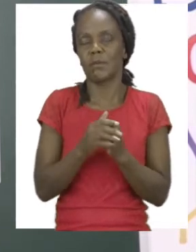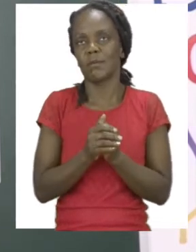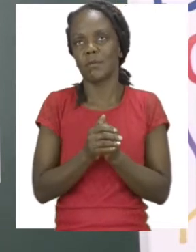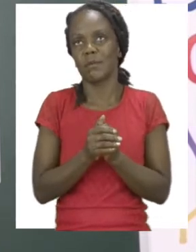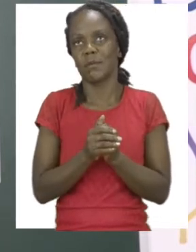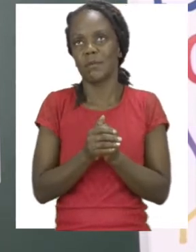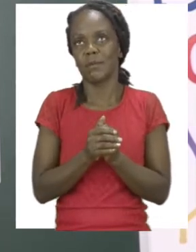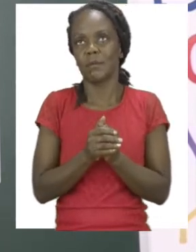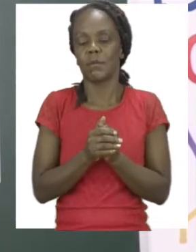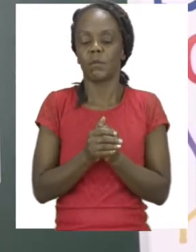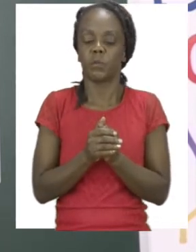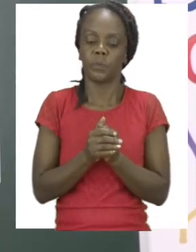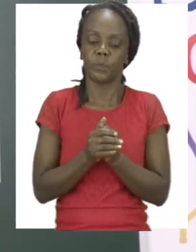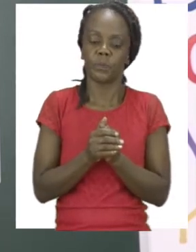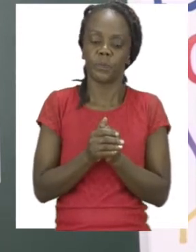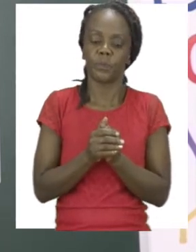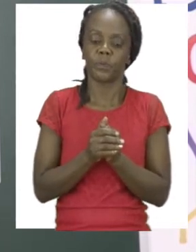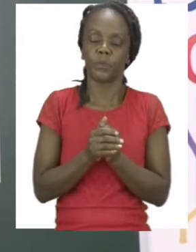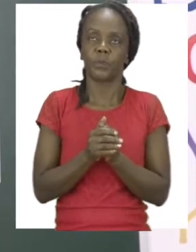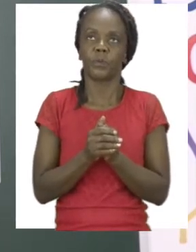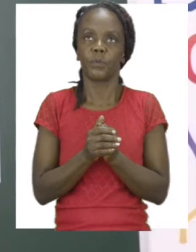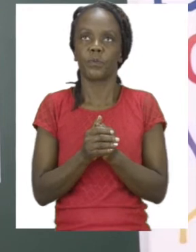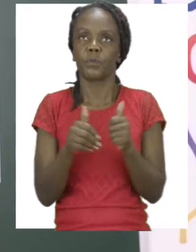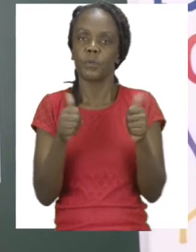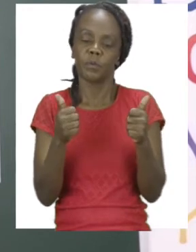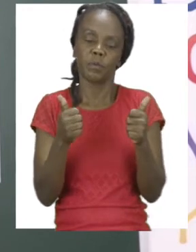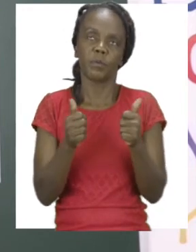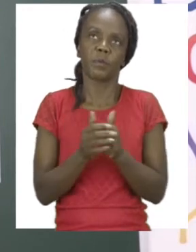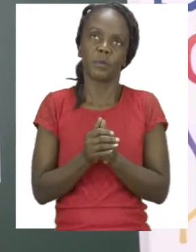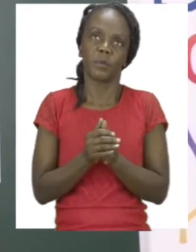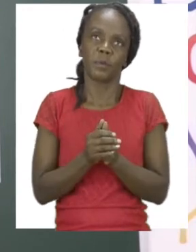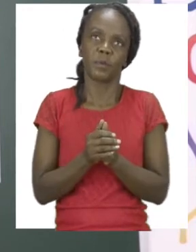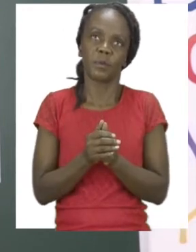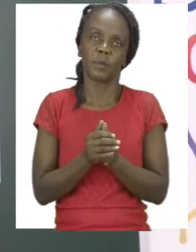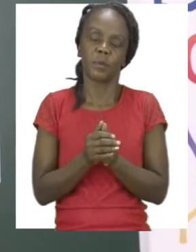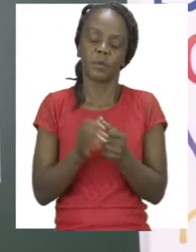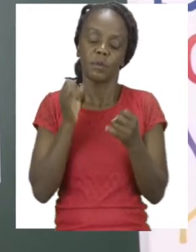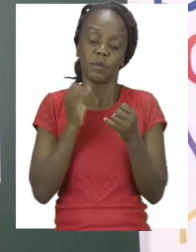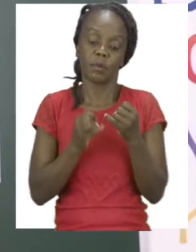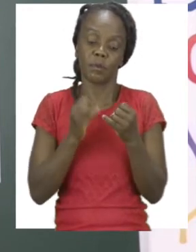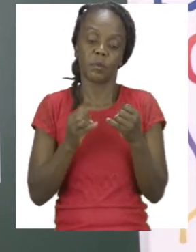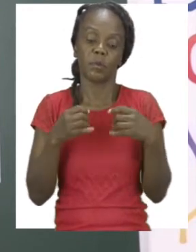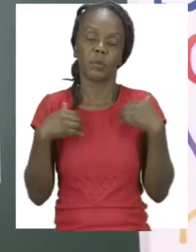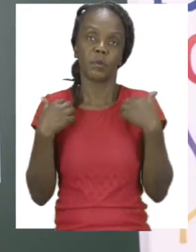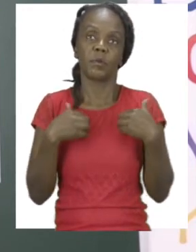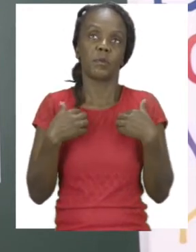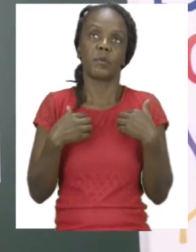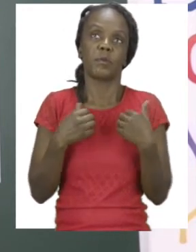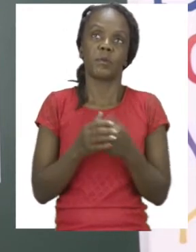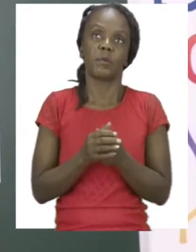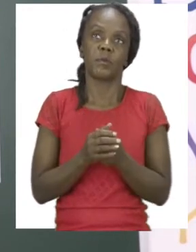Very good, everyone. You're doing a good job. Now the last emotion you can see is of a